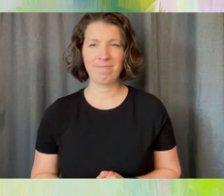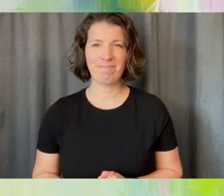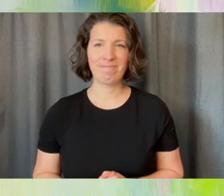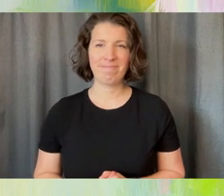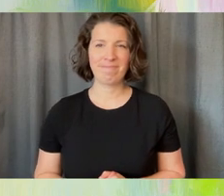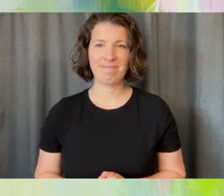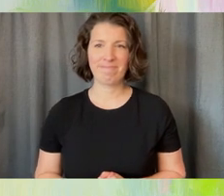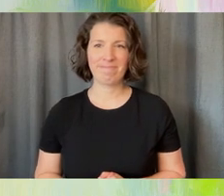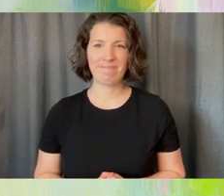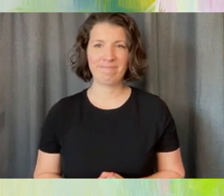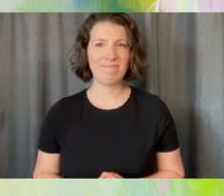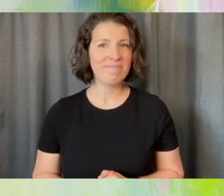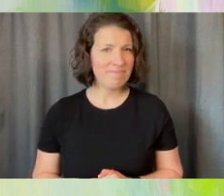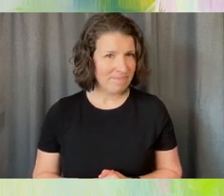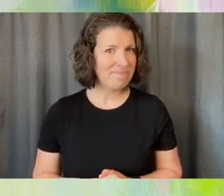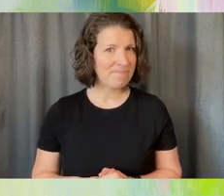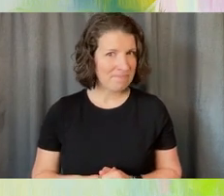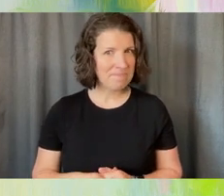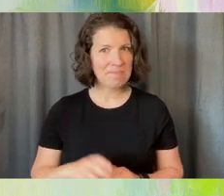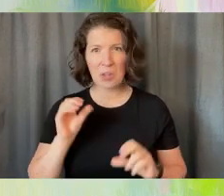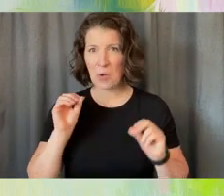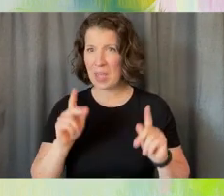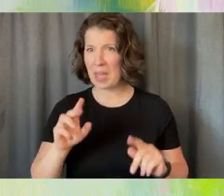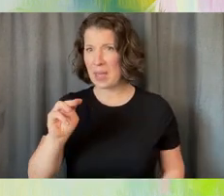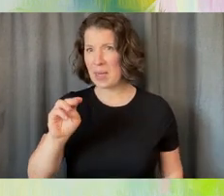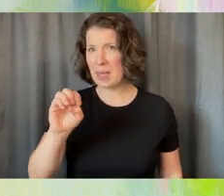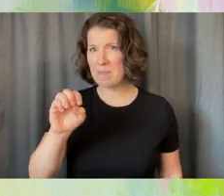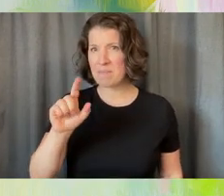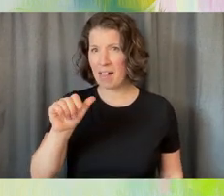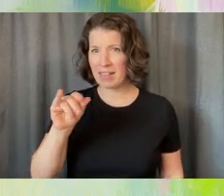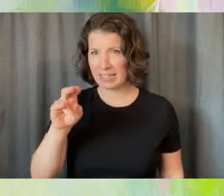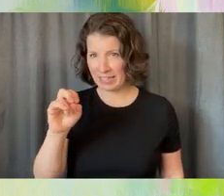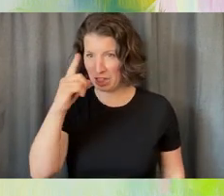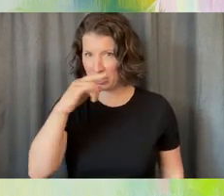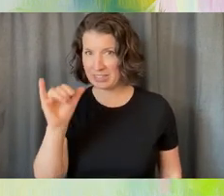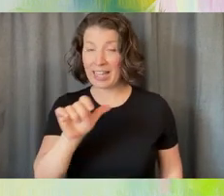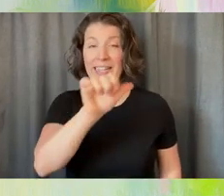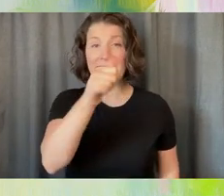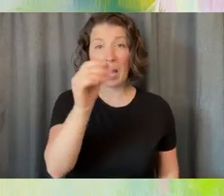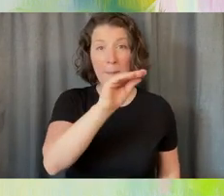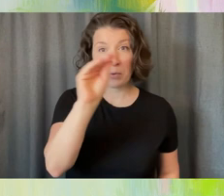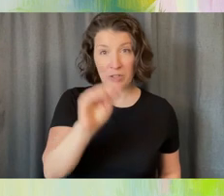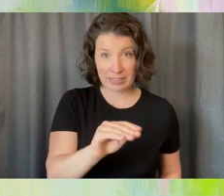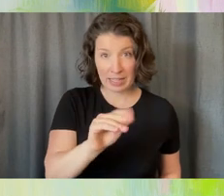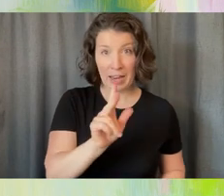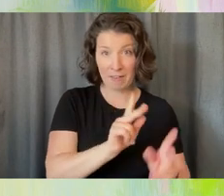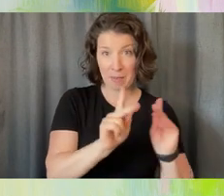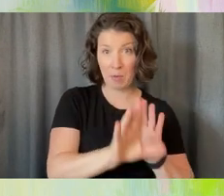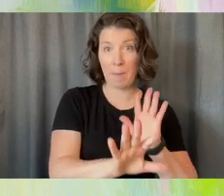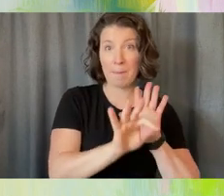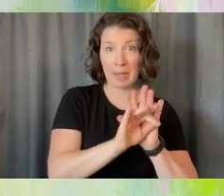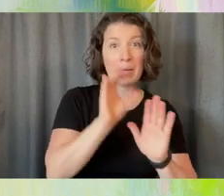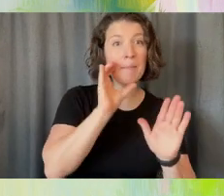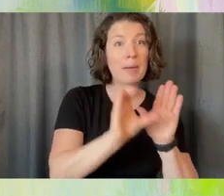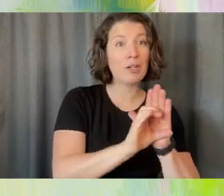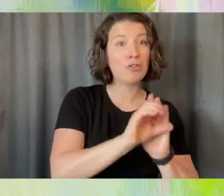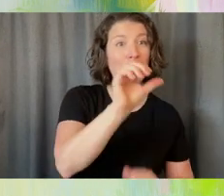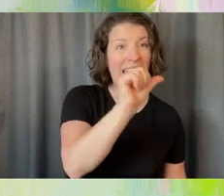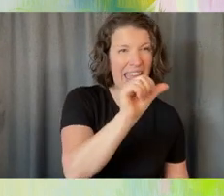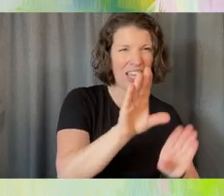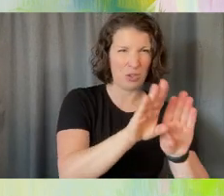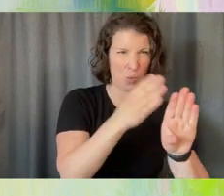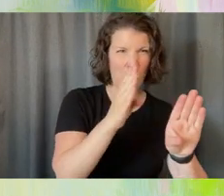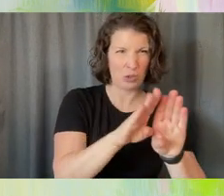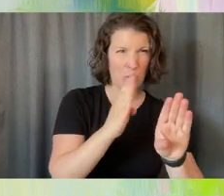All right, Melanie. So it looks like about 10% of folks picture A, the doors. About 7